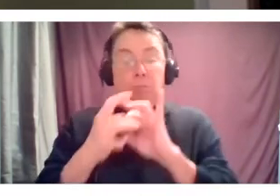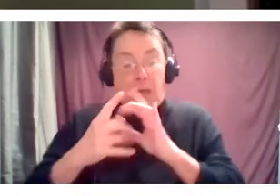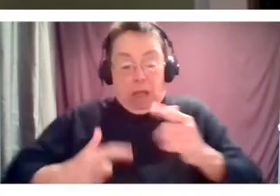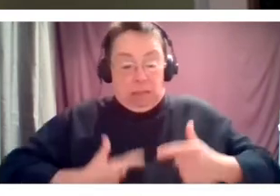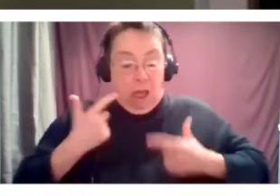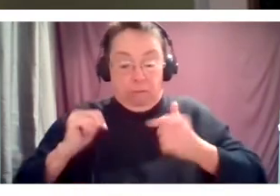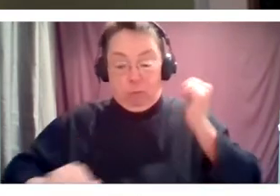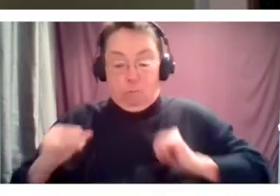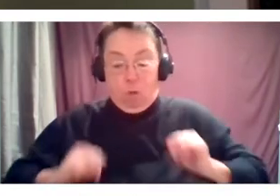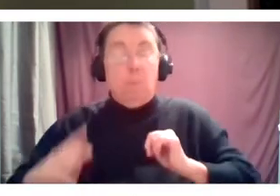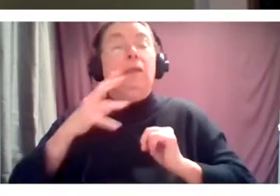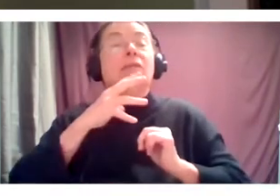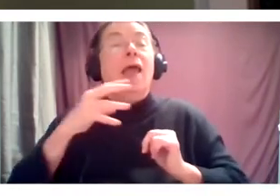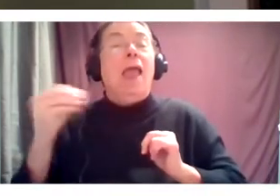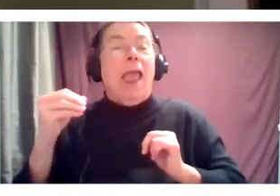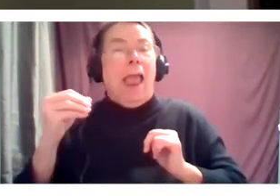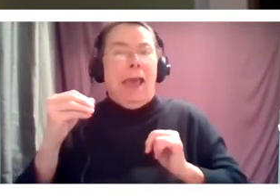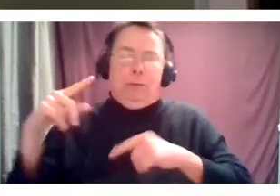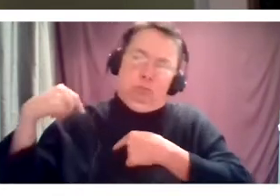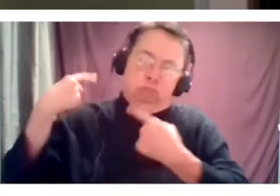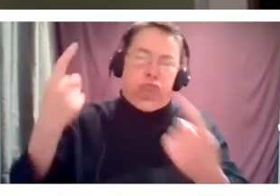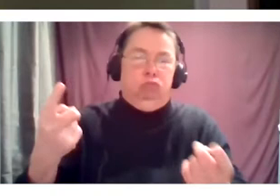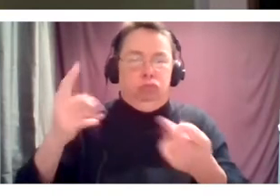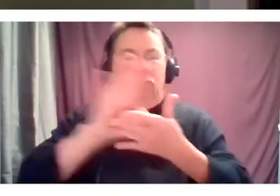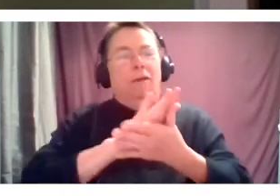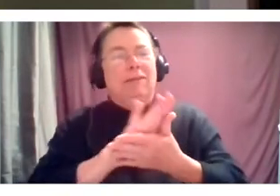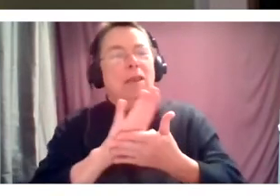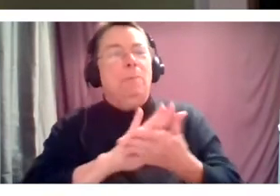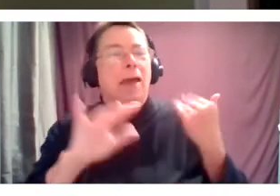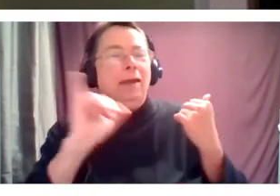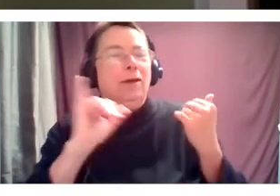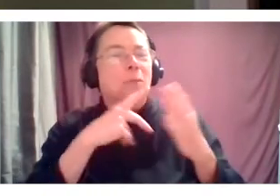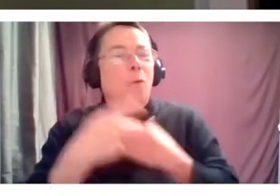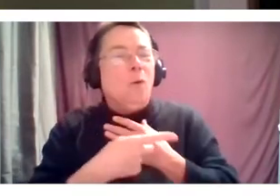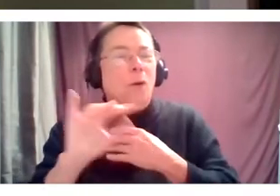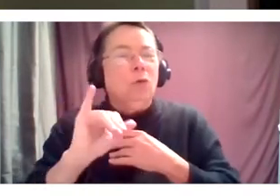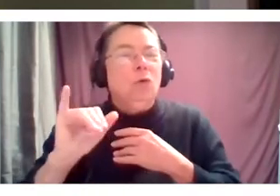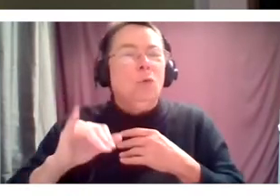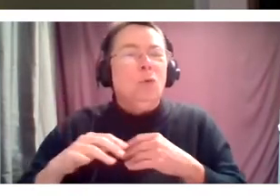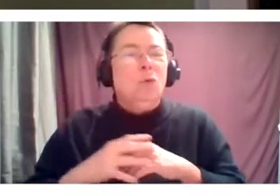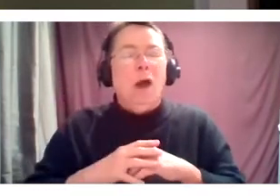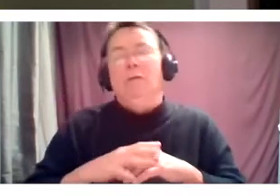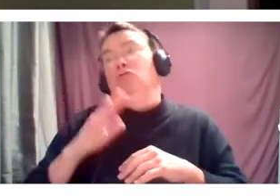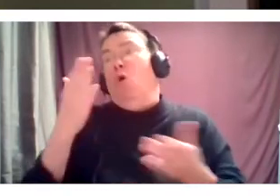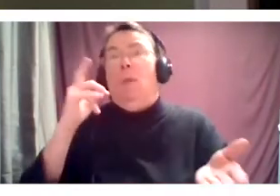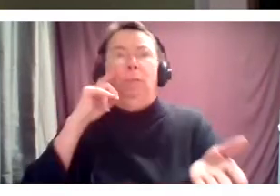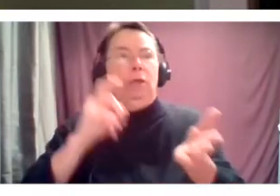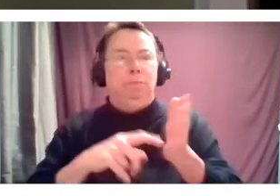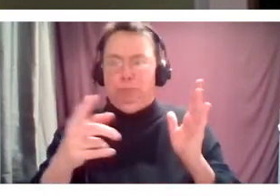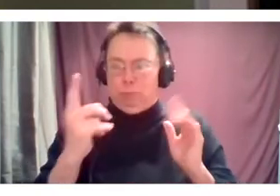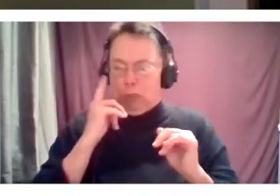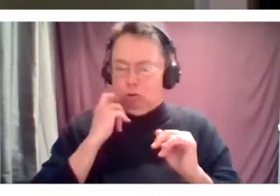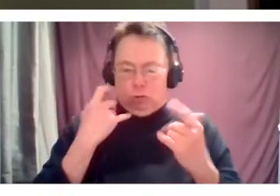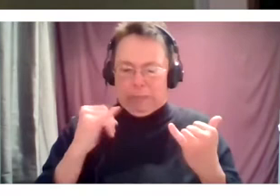our long history with cinematic programming. So you could have seen just now, you would have seen